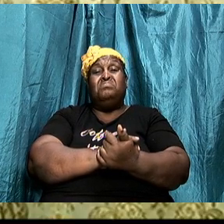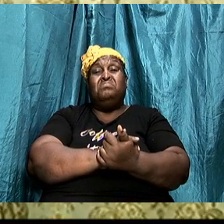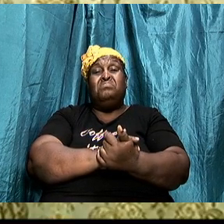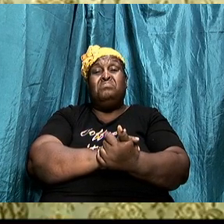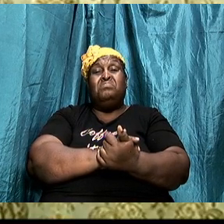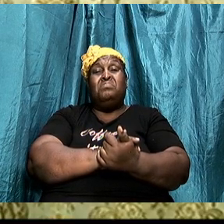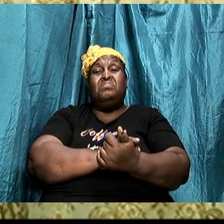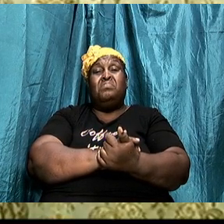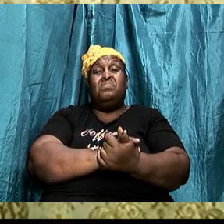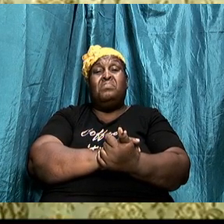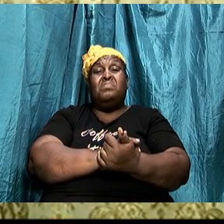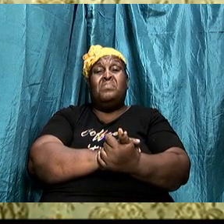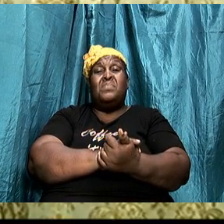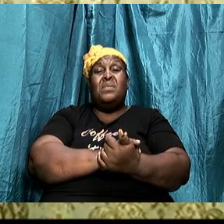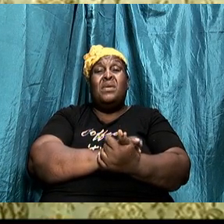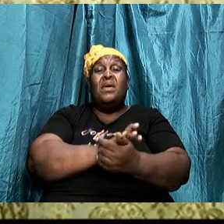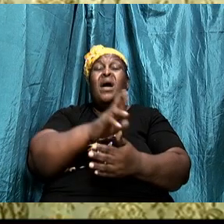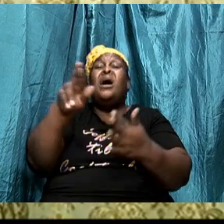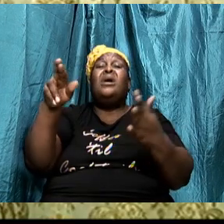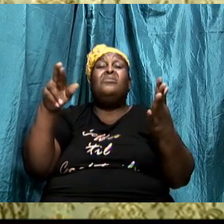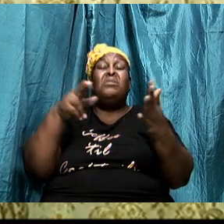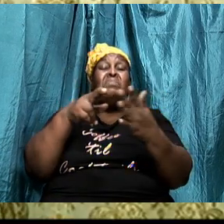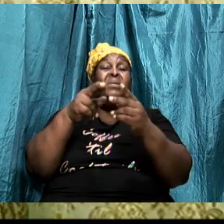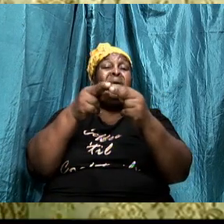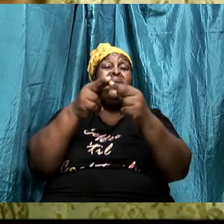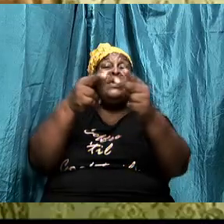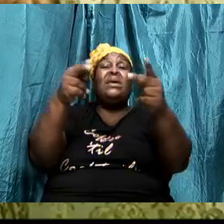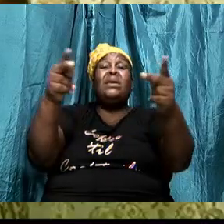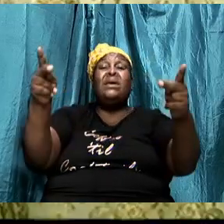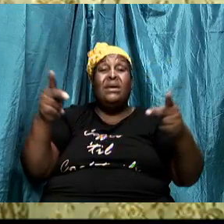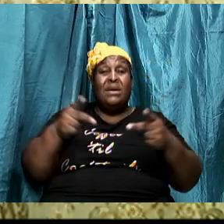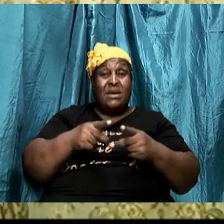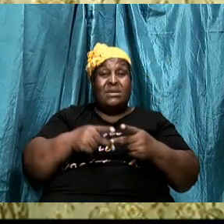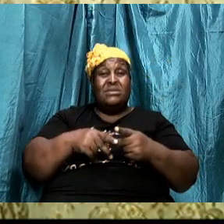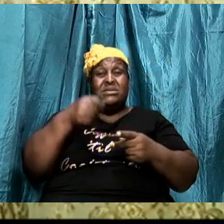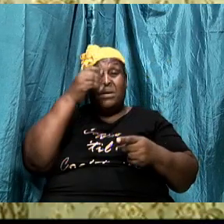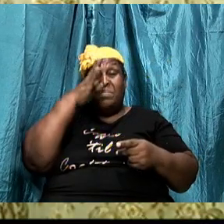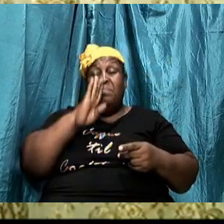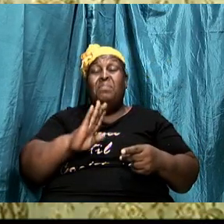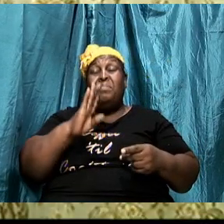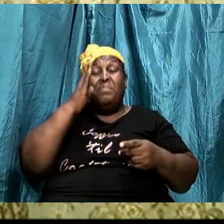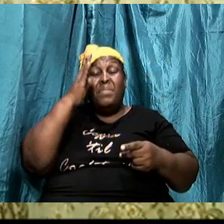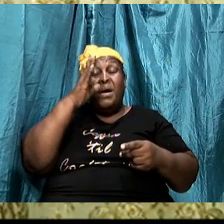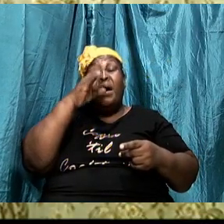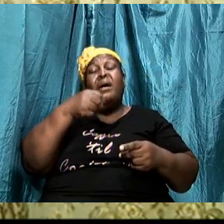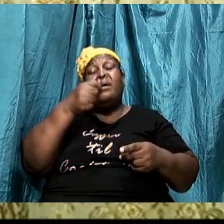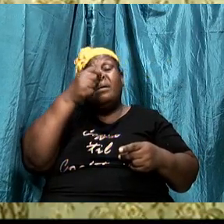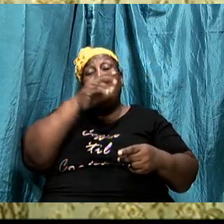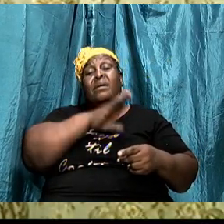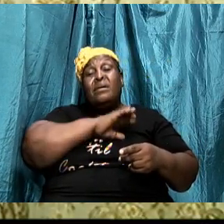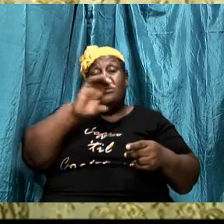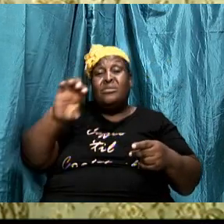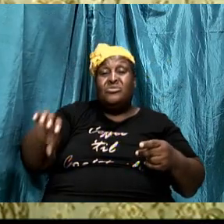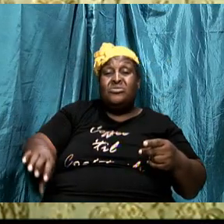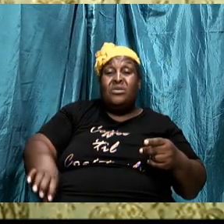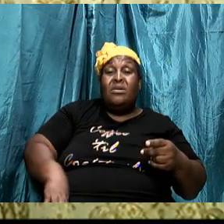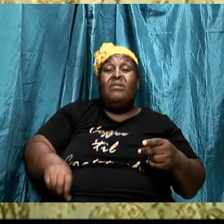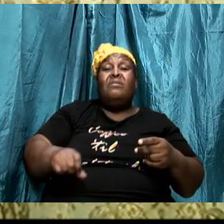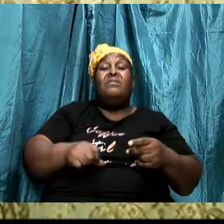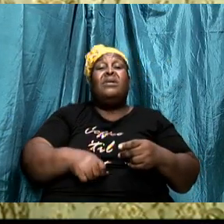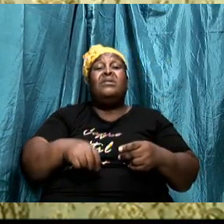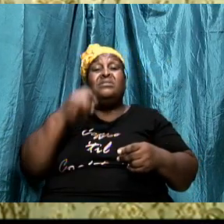have been replaced by Christ ideas and agendas that should be replaced by Christ ideas and